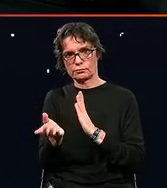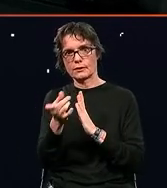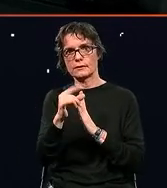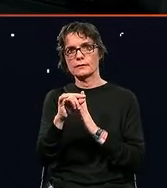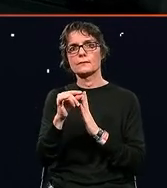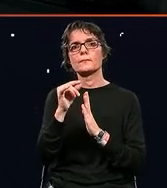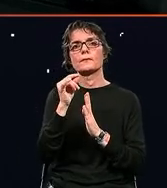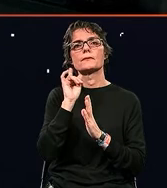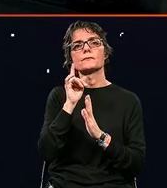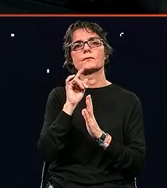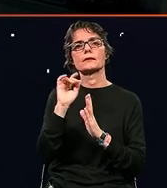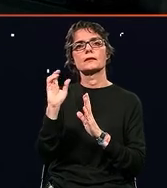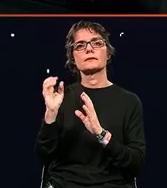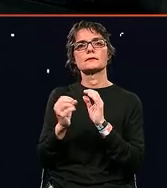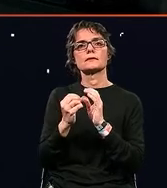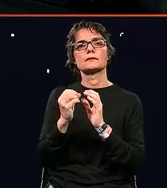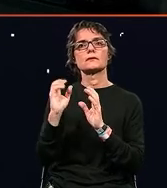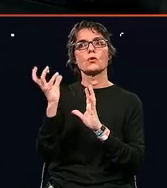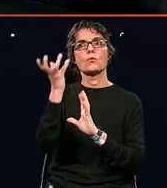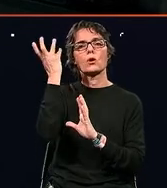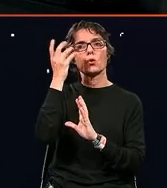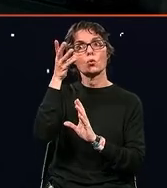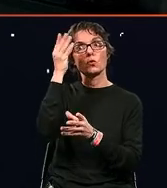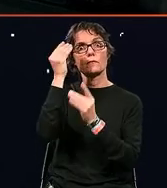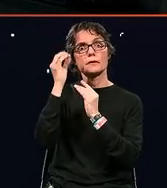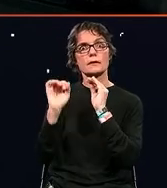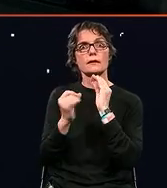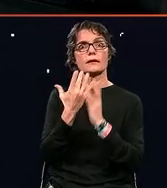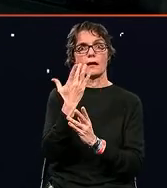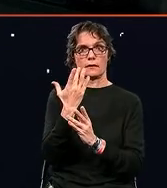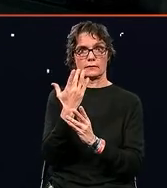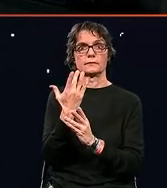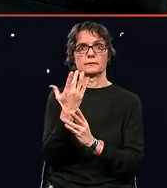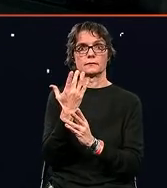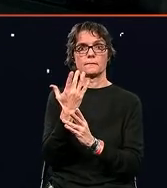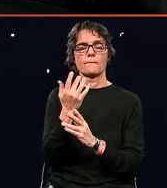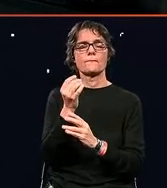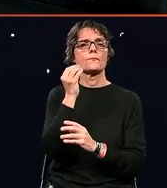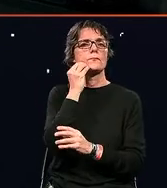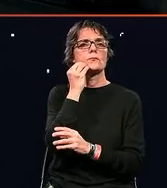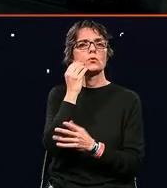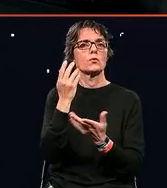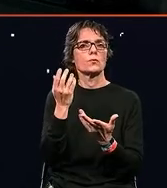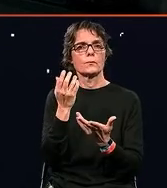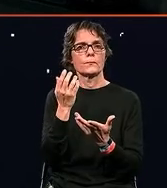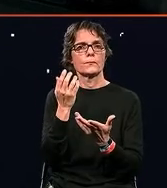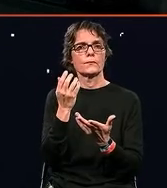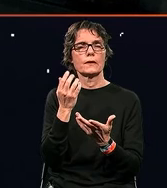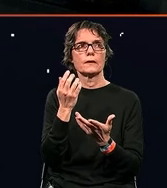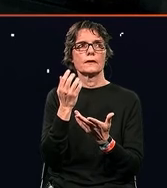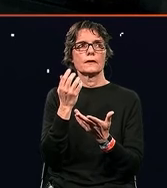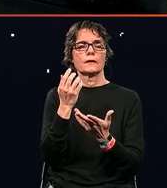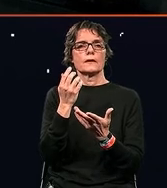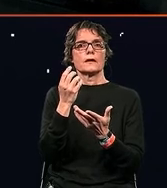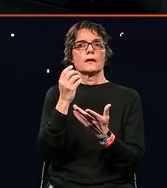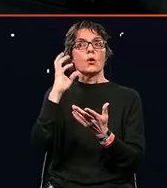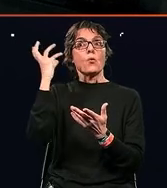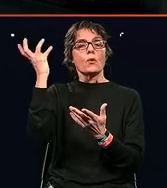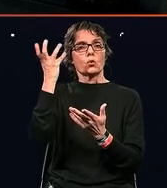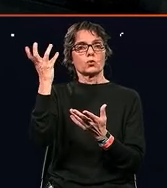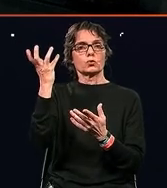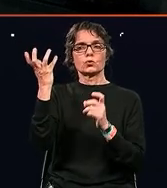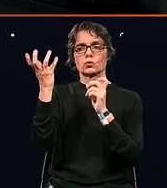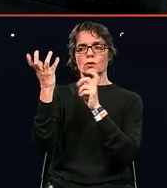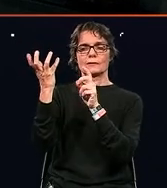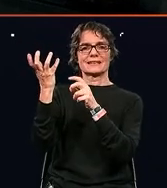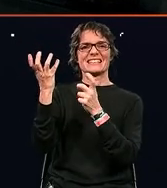of learning. And a culture of learning is depending on how safe you feel. So I think that